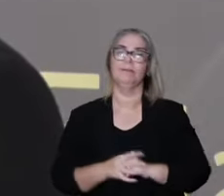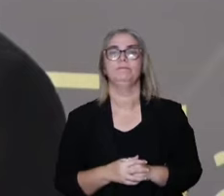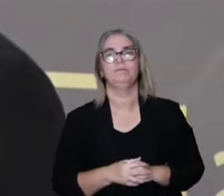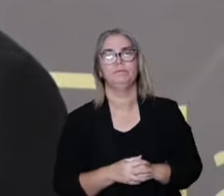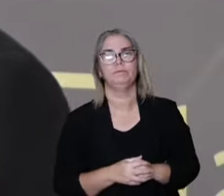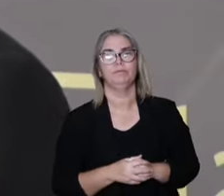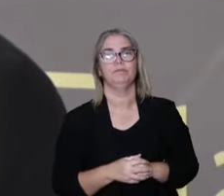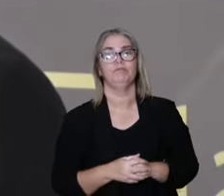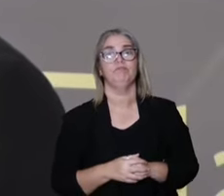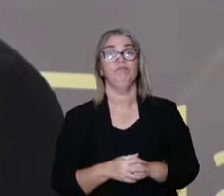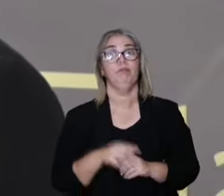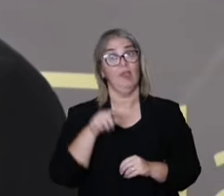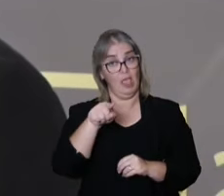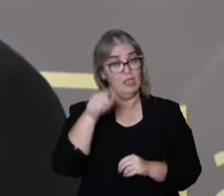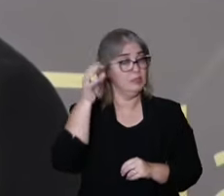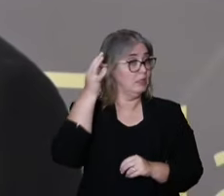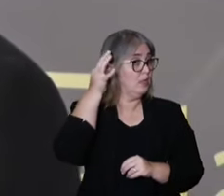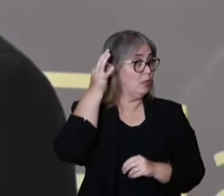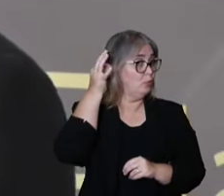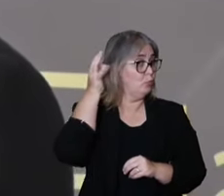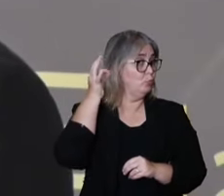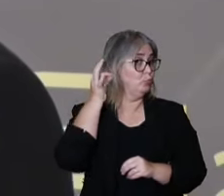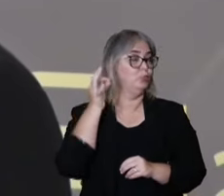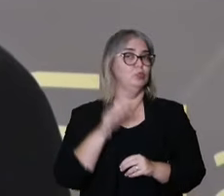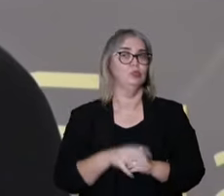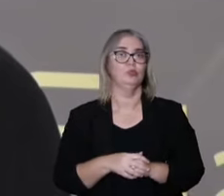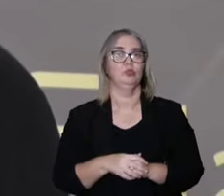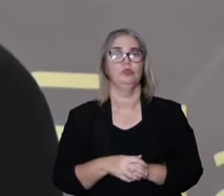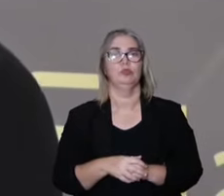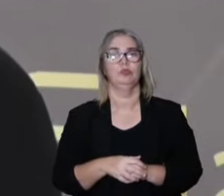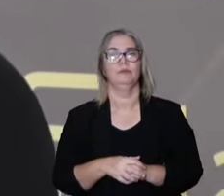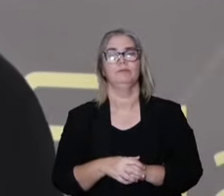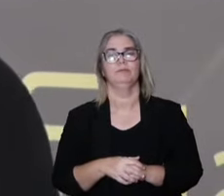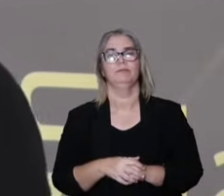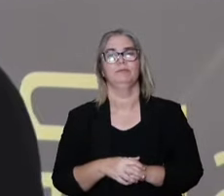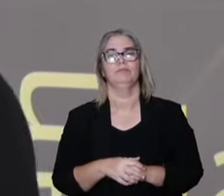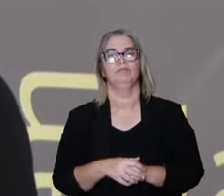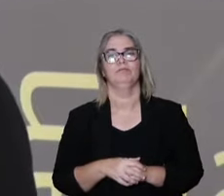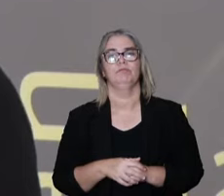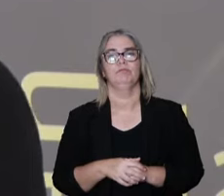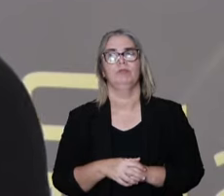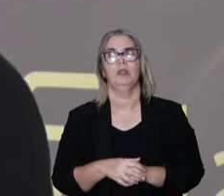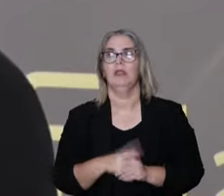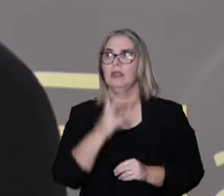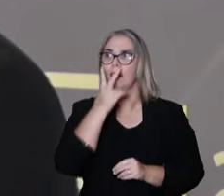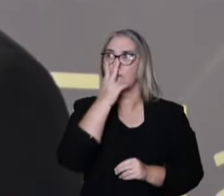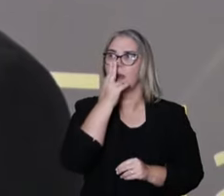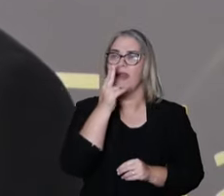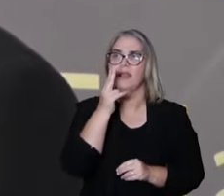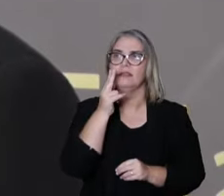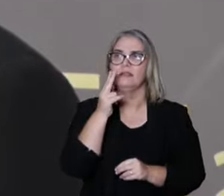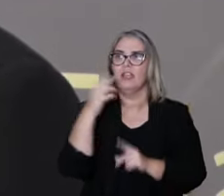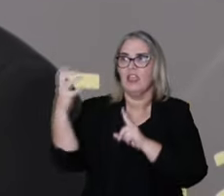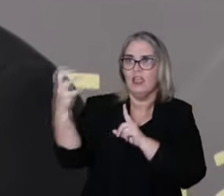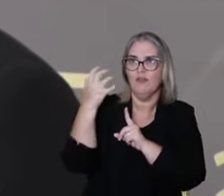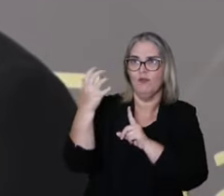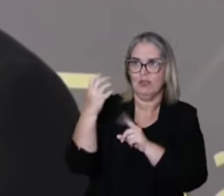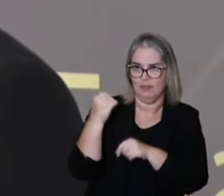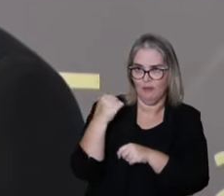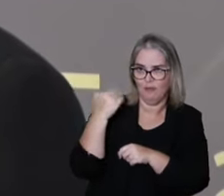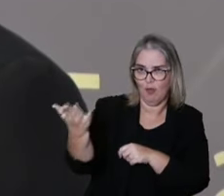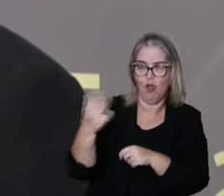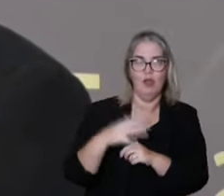and acupuncture that came from